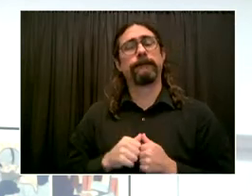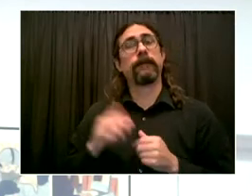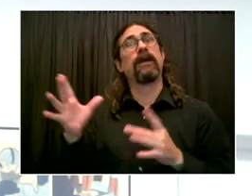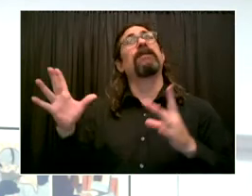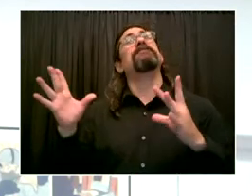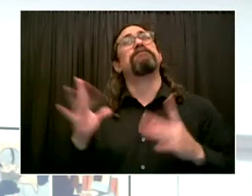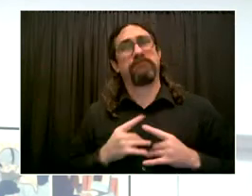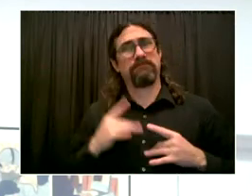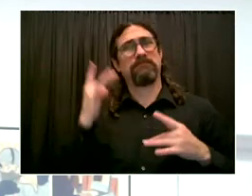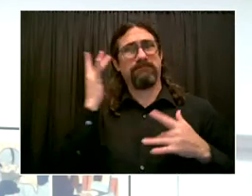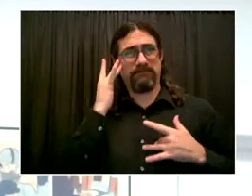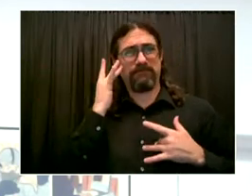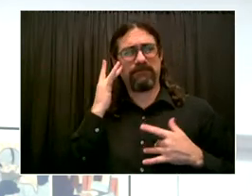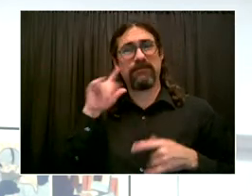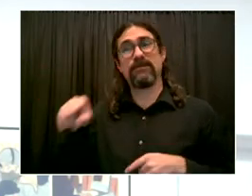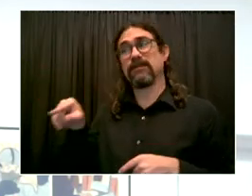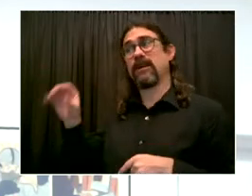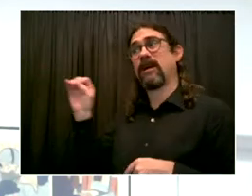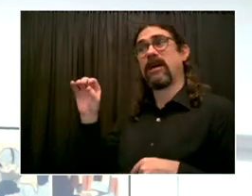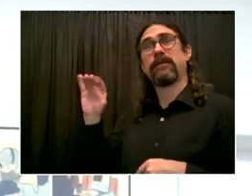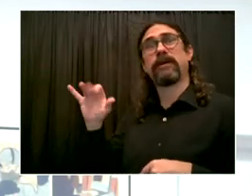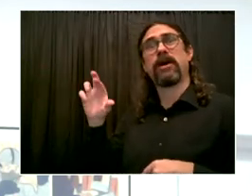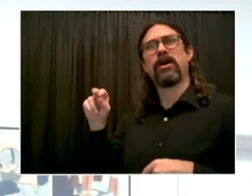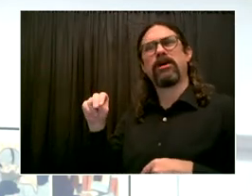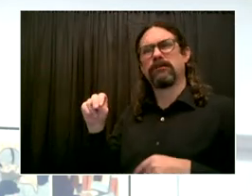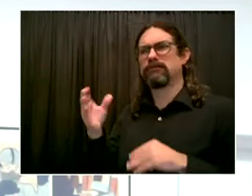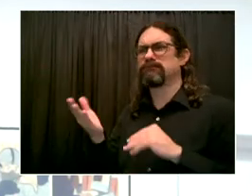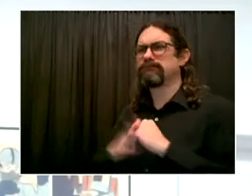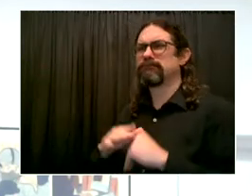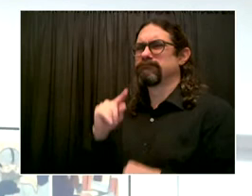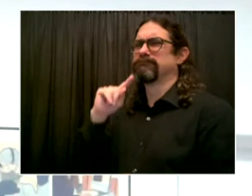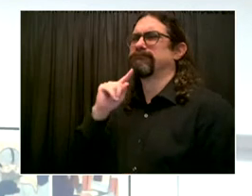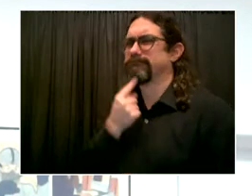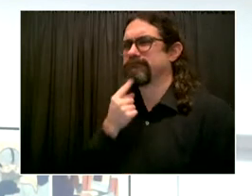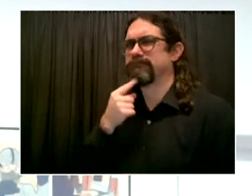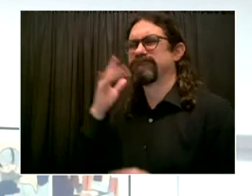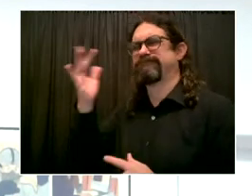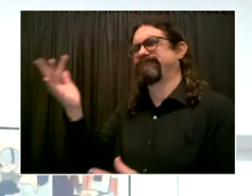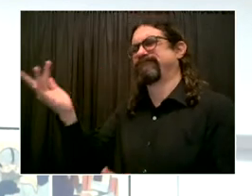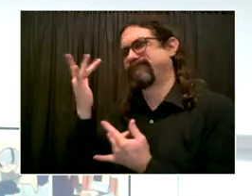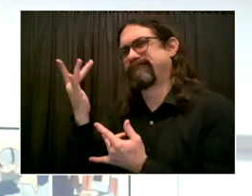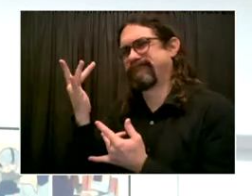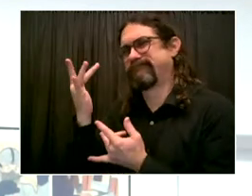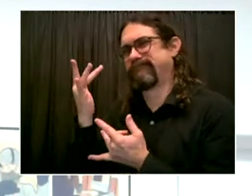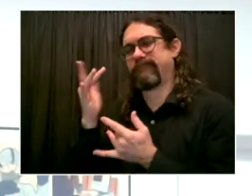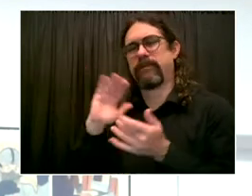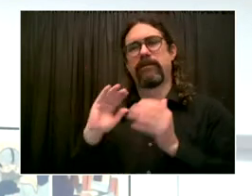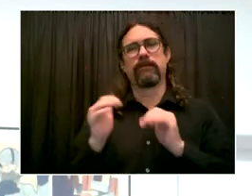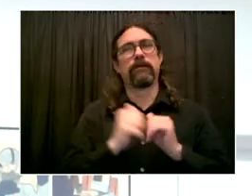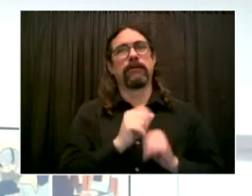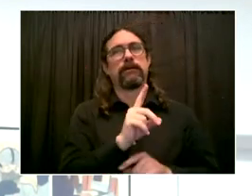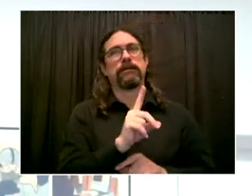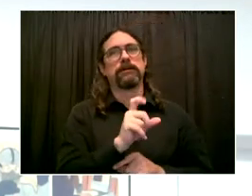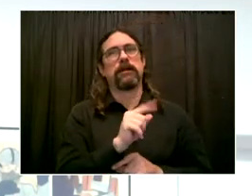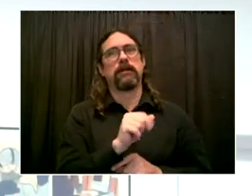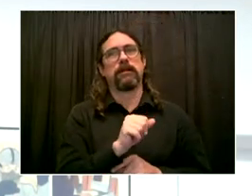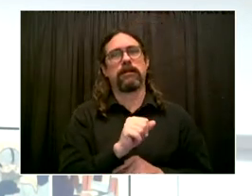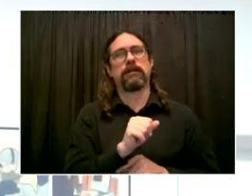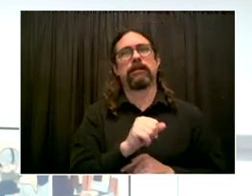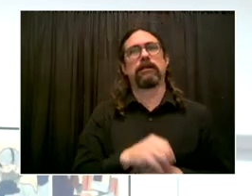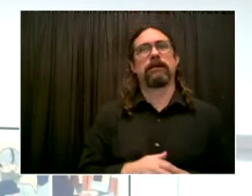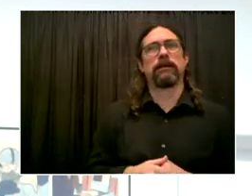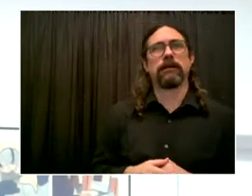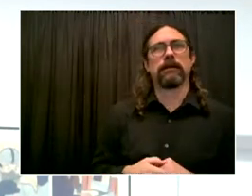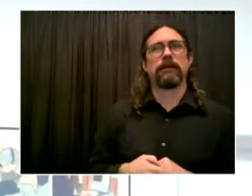You may have heard some reports of milder illness in South Africa, but take them with a grain of salt. Rigorous investigations